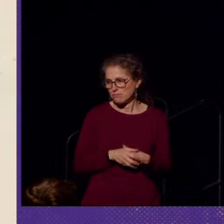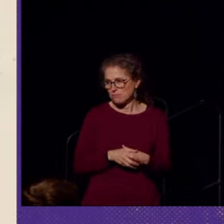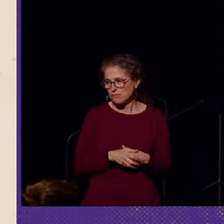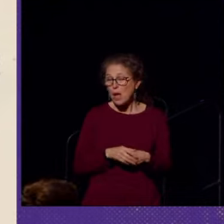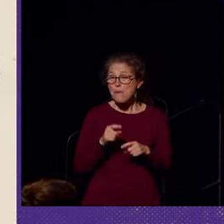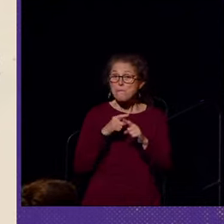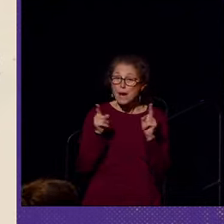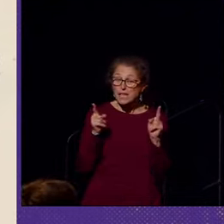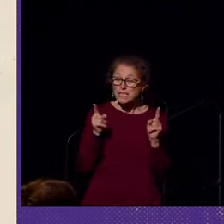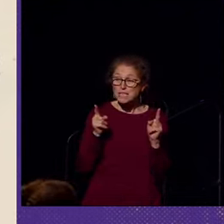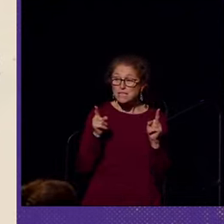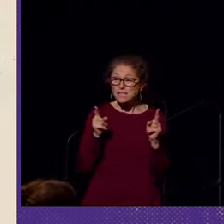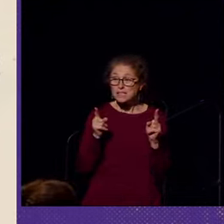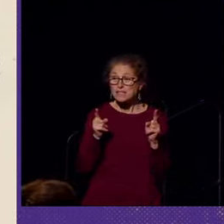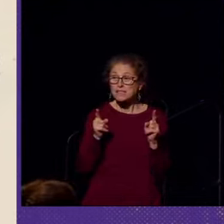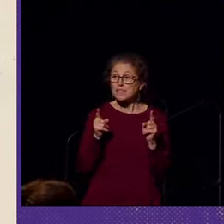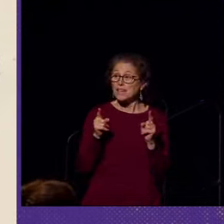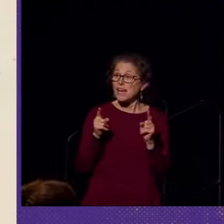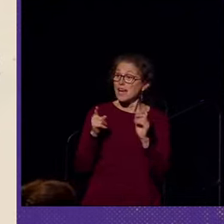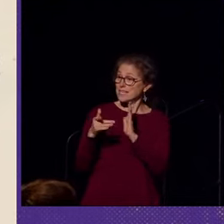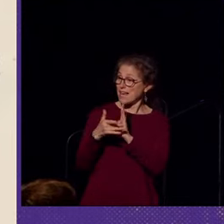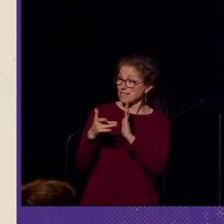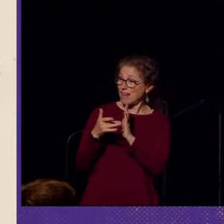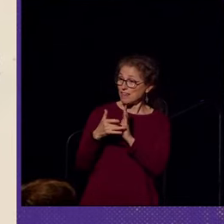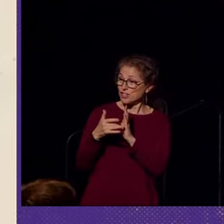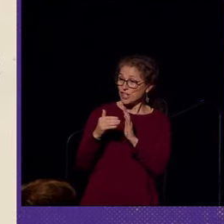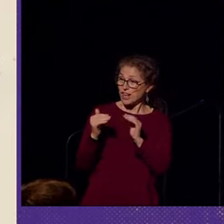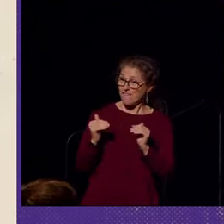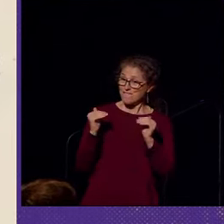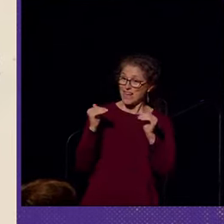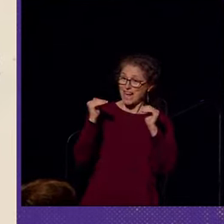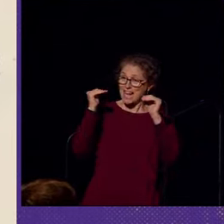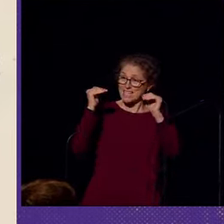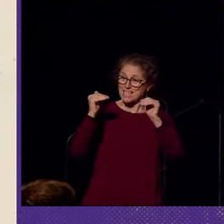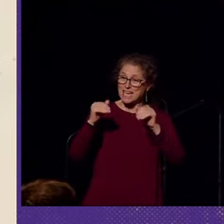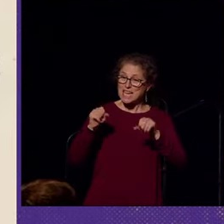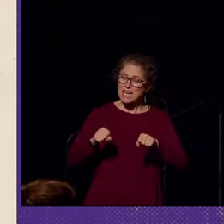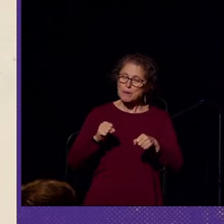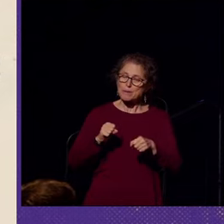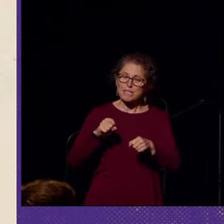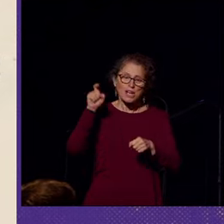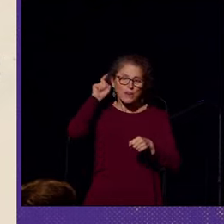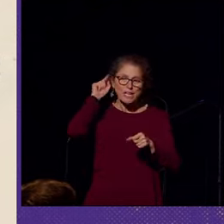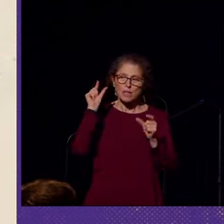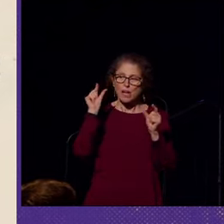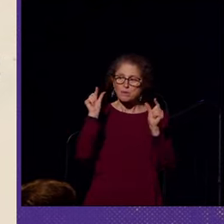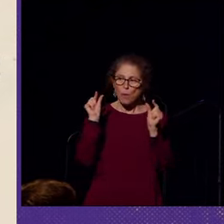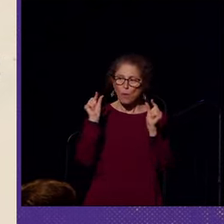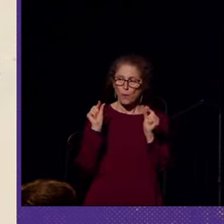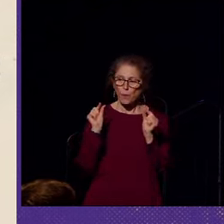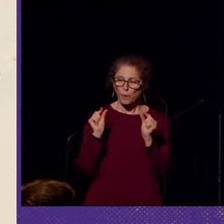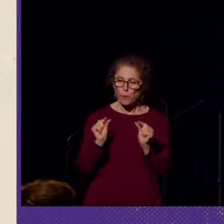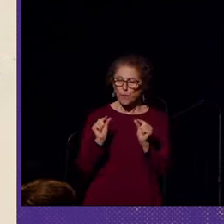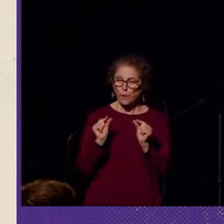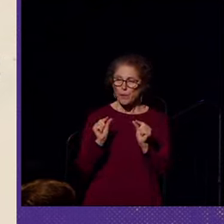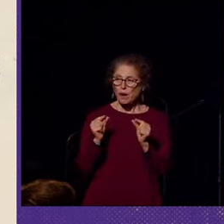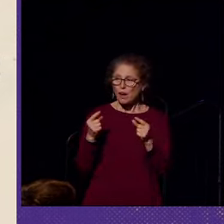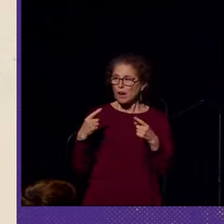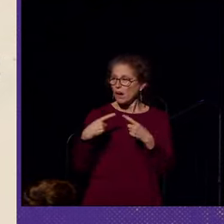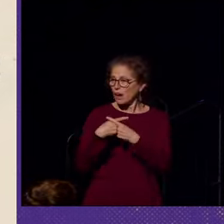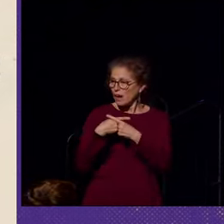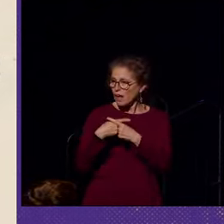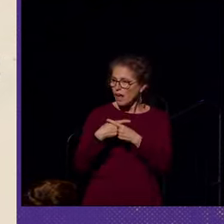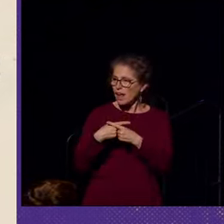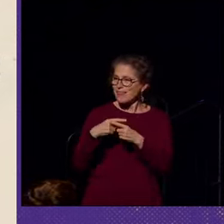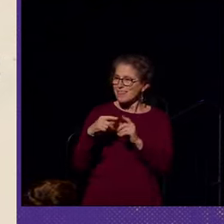However, as technological advancements enabled hearing aids to become smaller, paradoxically,